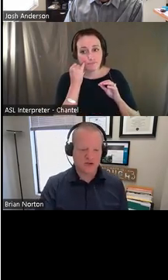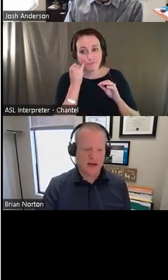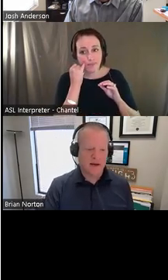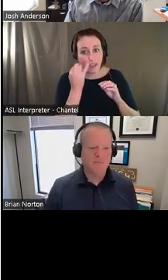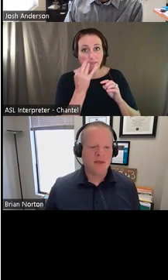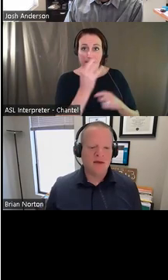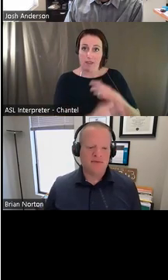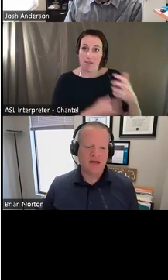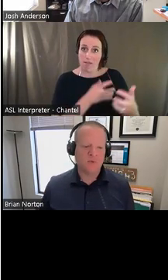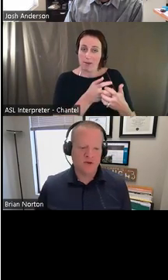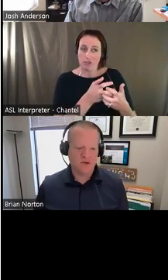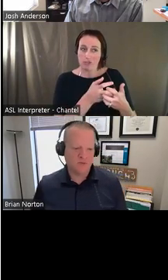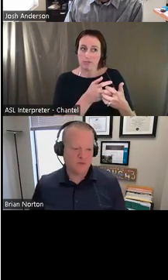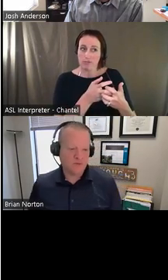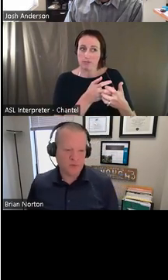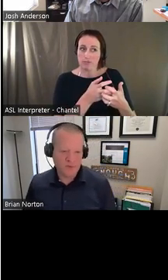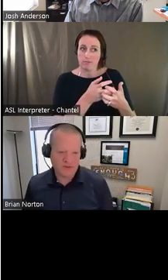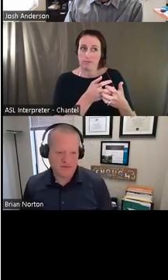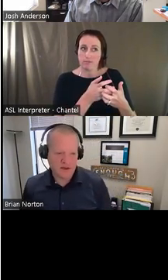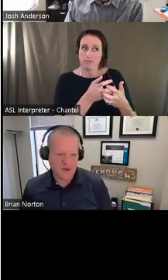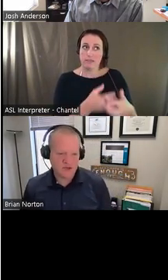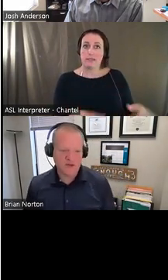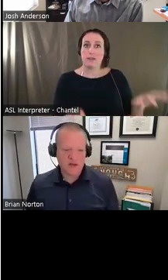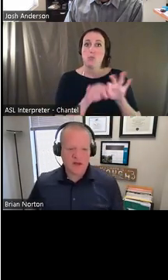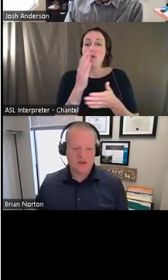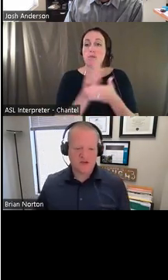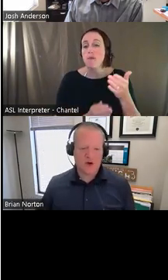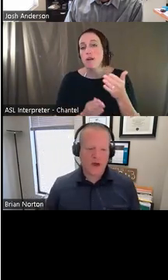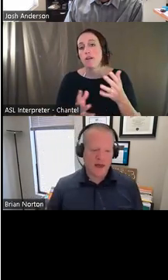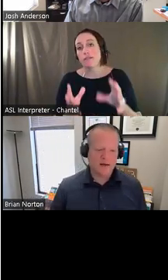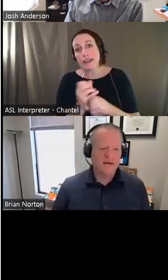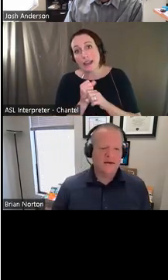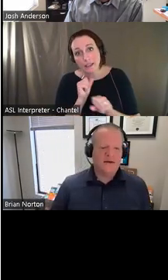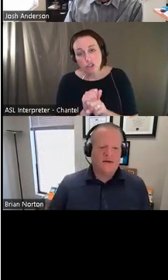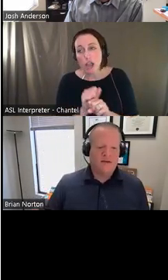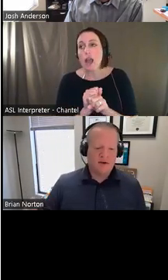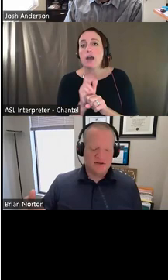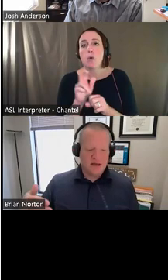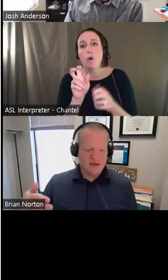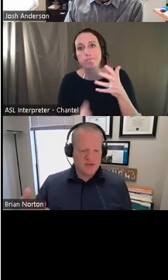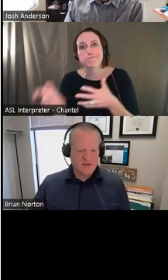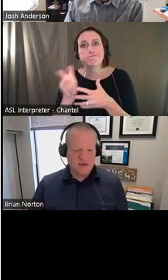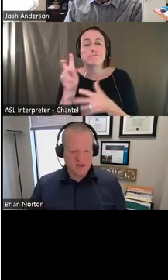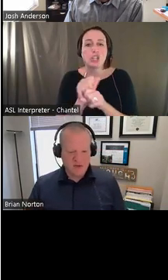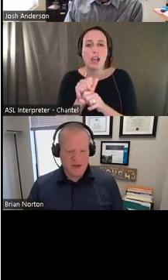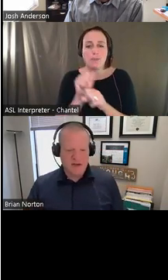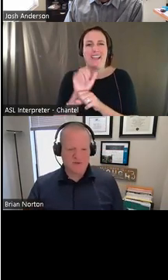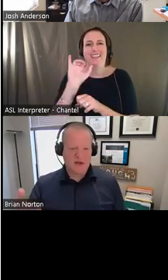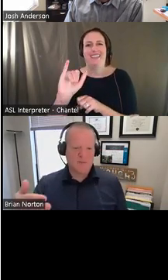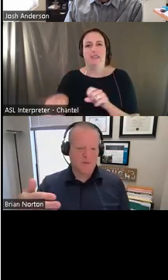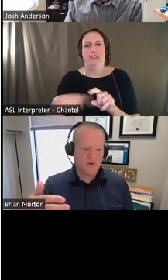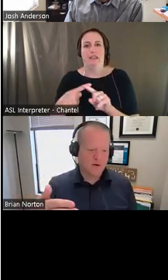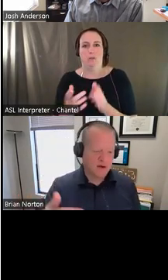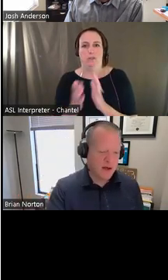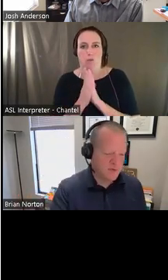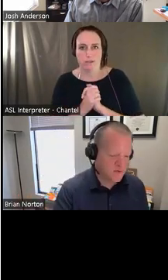in their job, that's when you should move forward with the evaluation. And so when there is a specific issue that comes